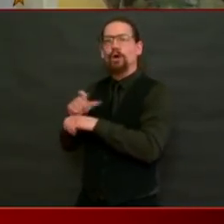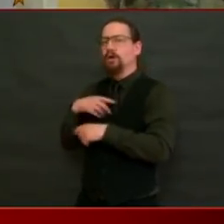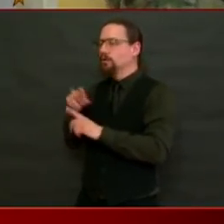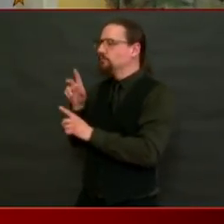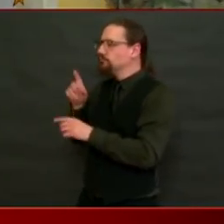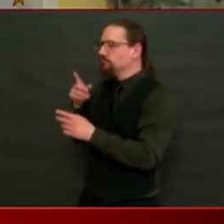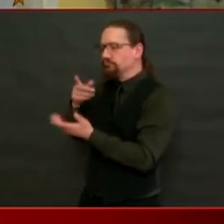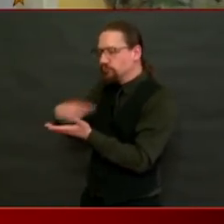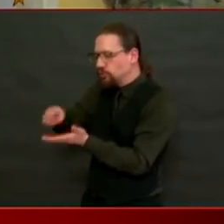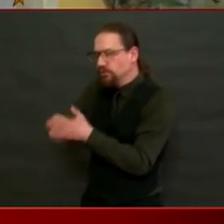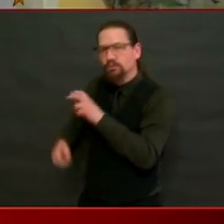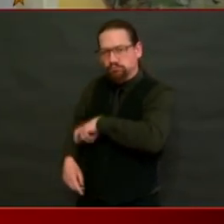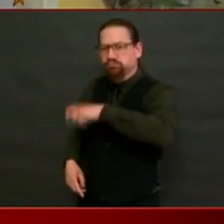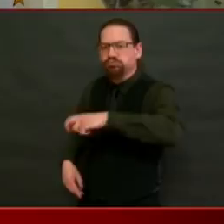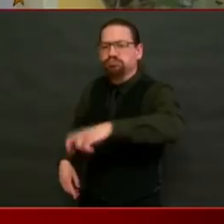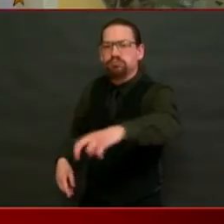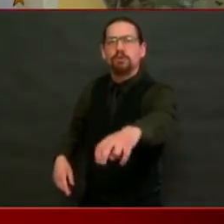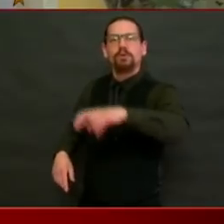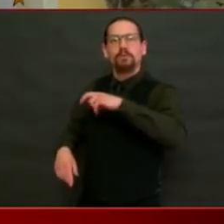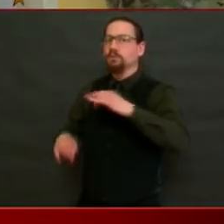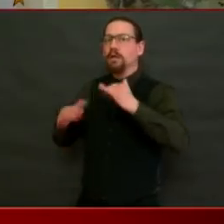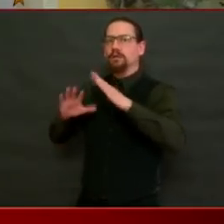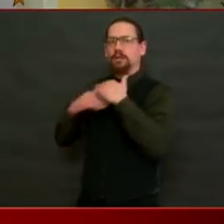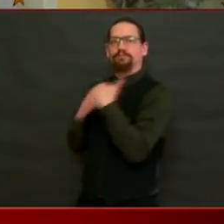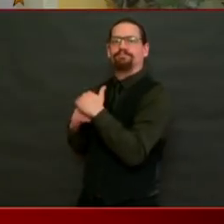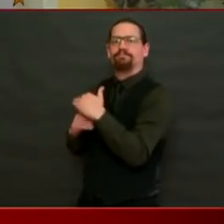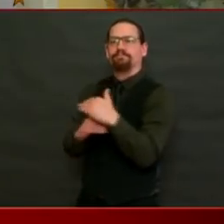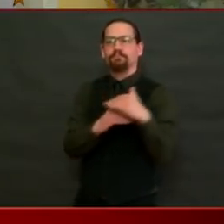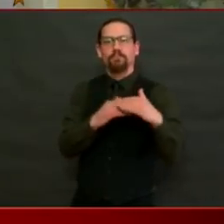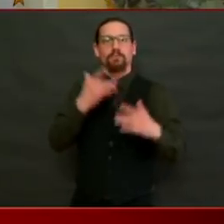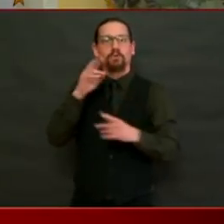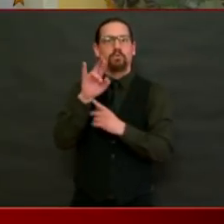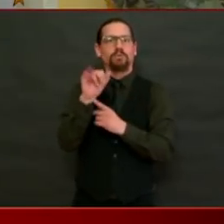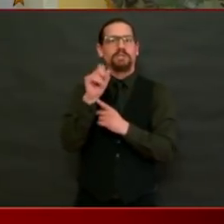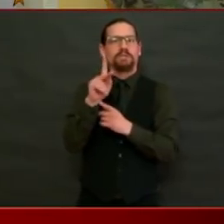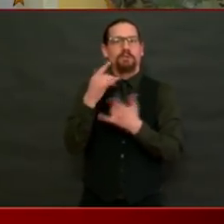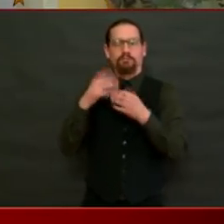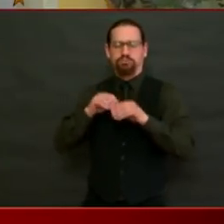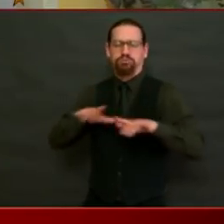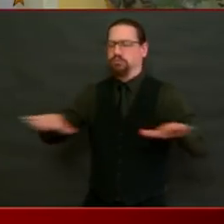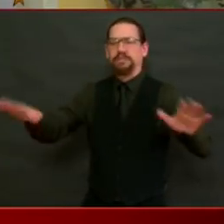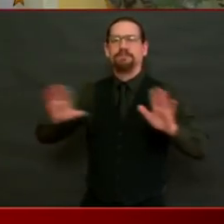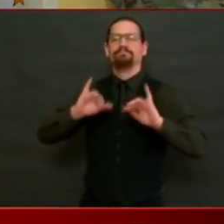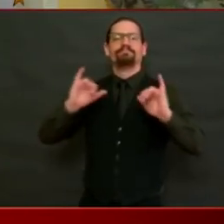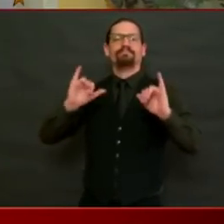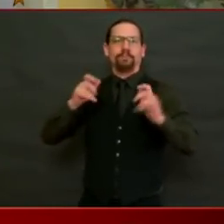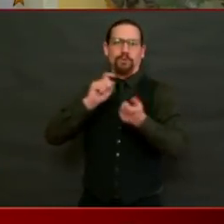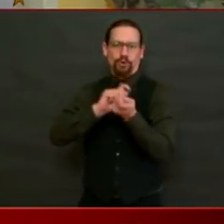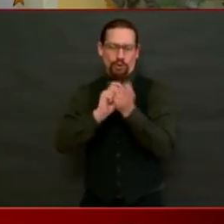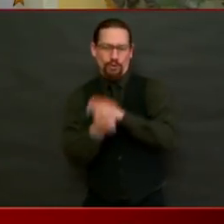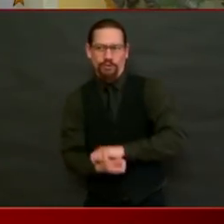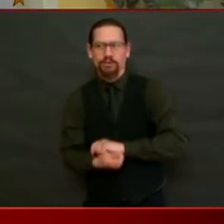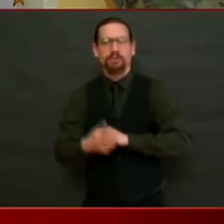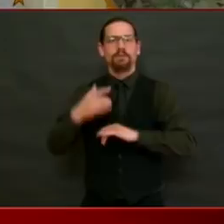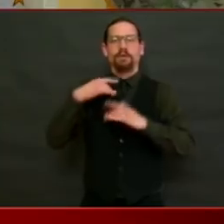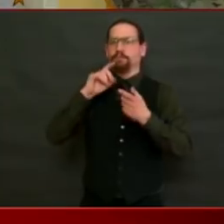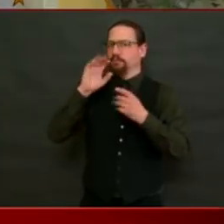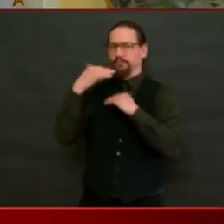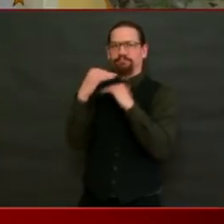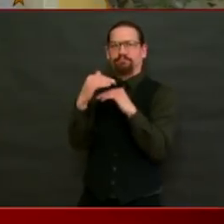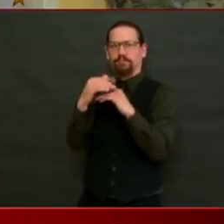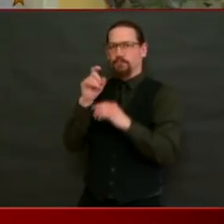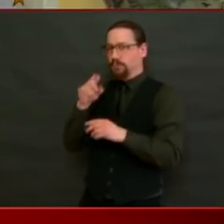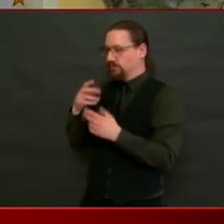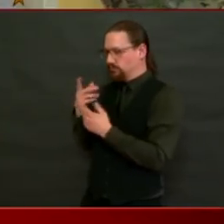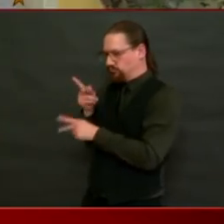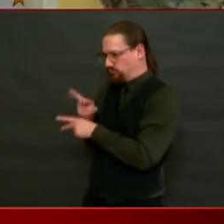of many people entering a room so we decrease the number of different types of people entering a room. And